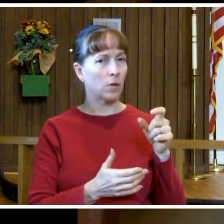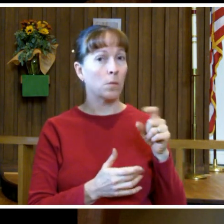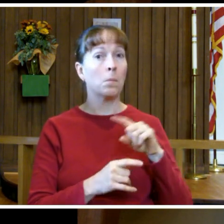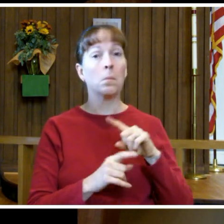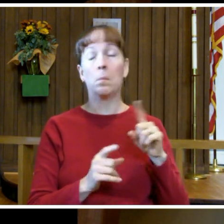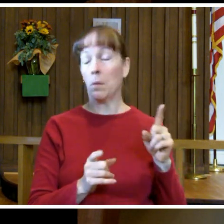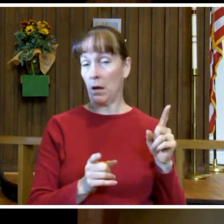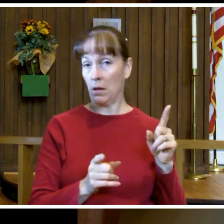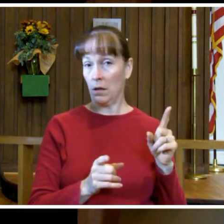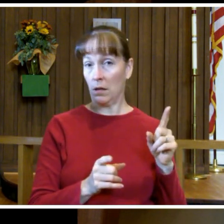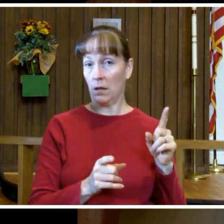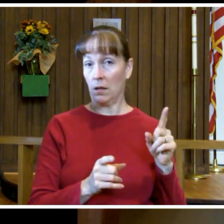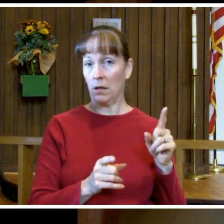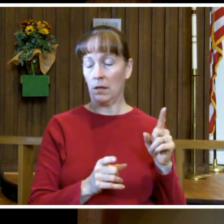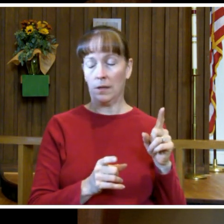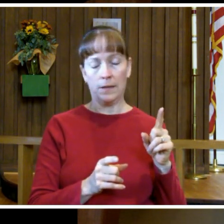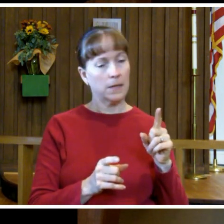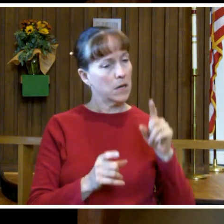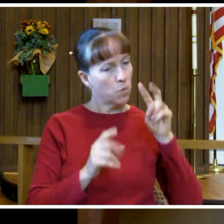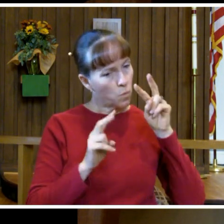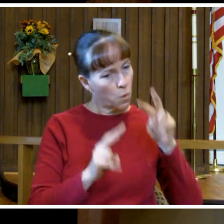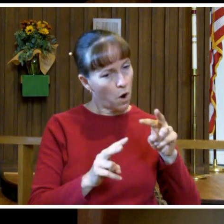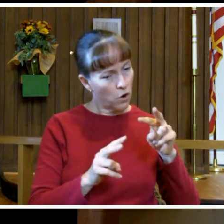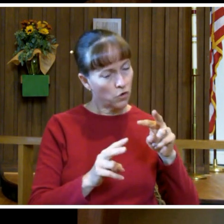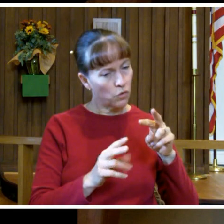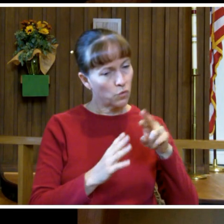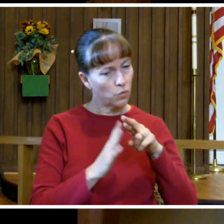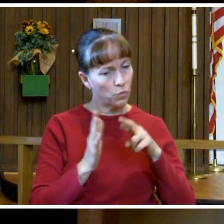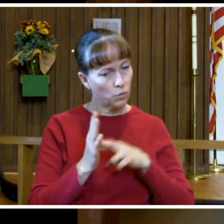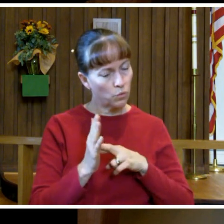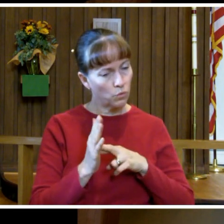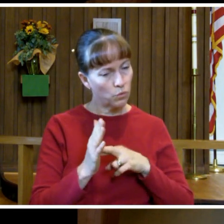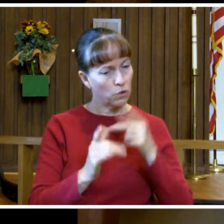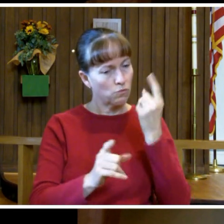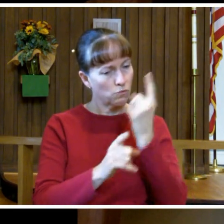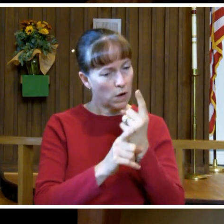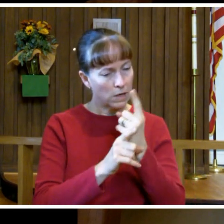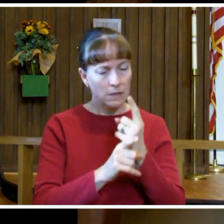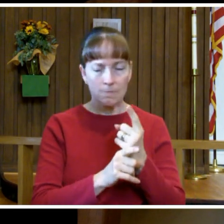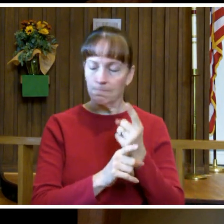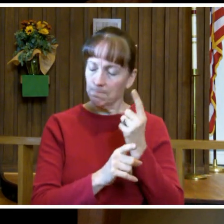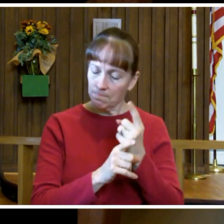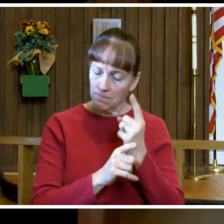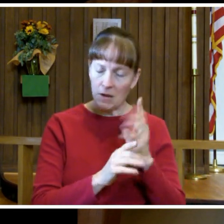he was, was observant, righteous, and right.